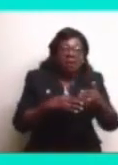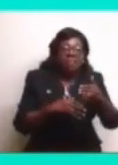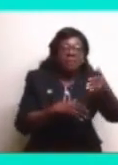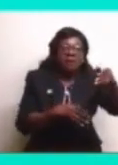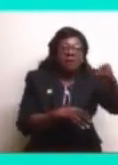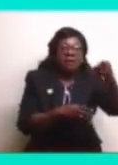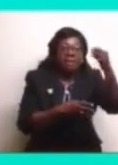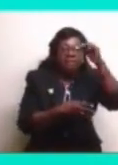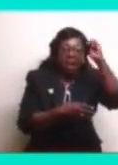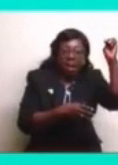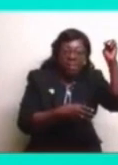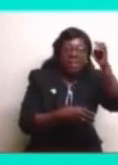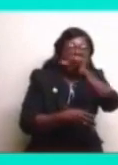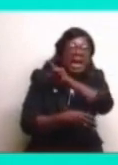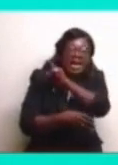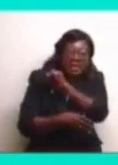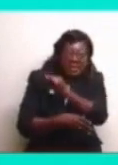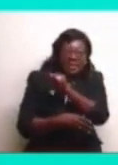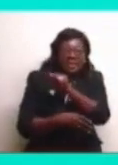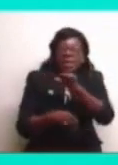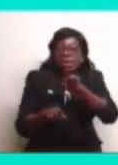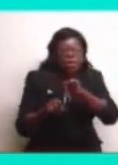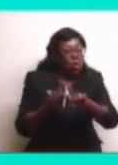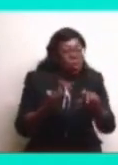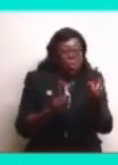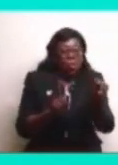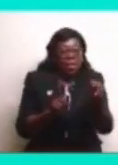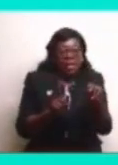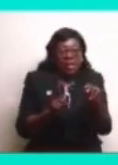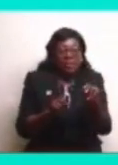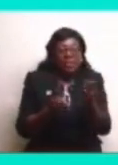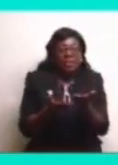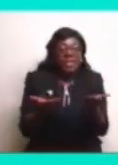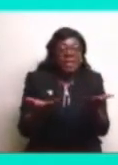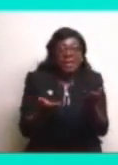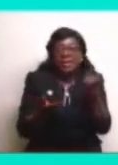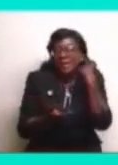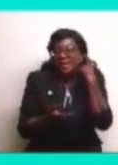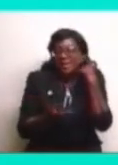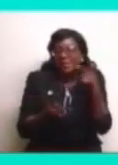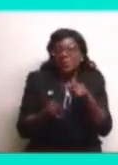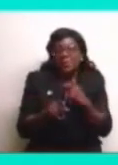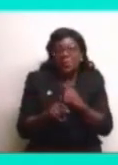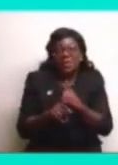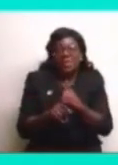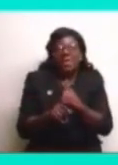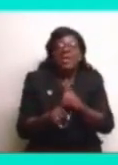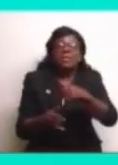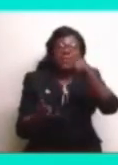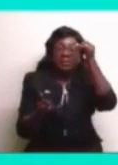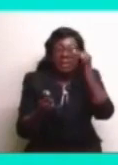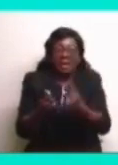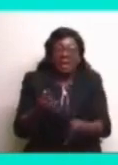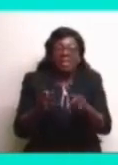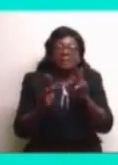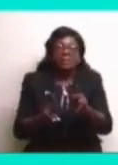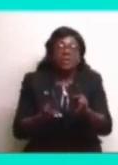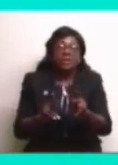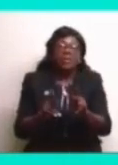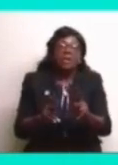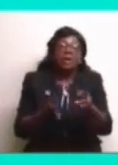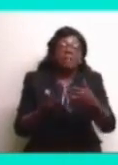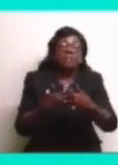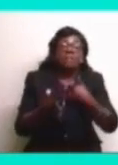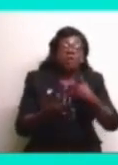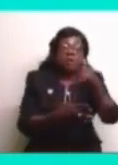because he's gone. So I better be. And as it turned out, I was the last speaker before Ali appeared. So